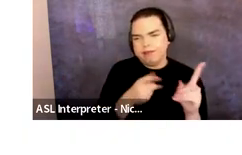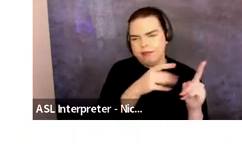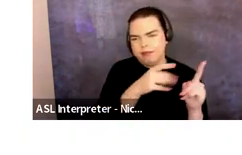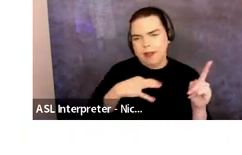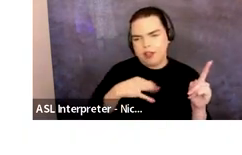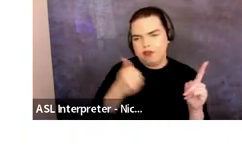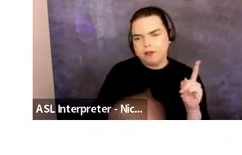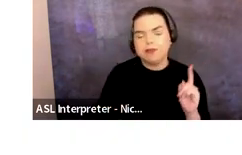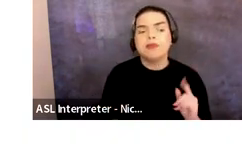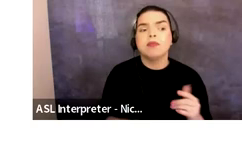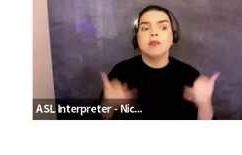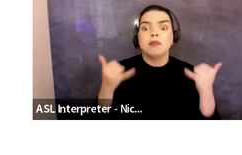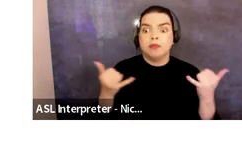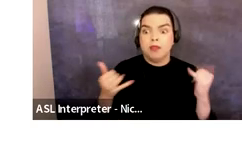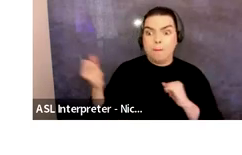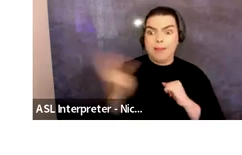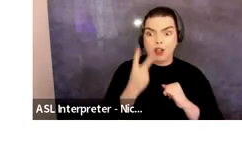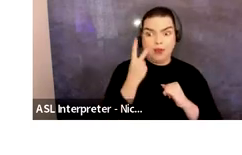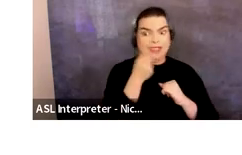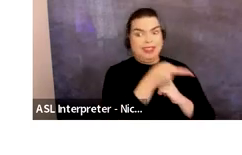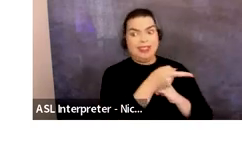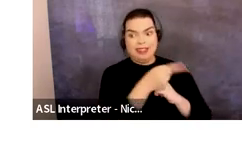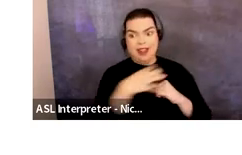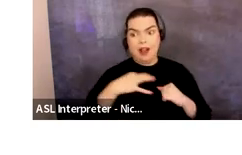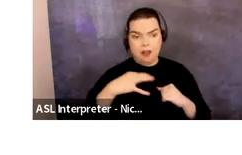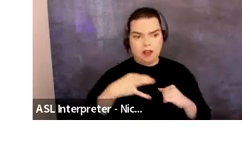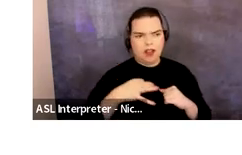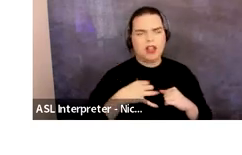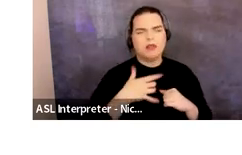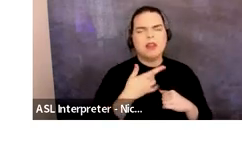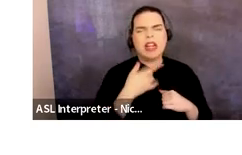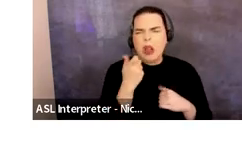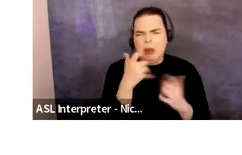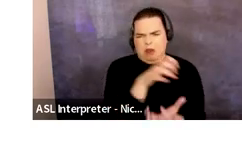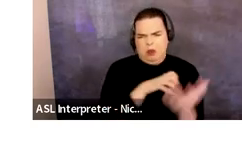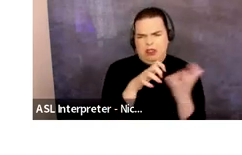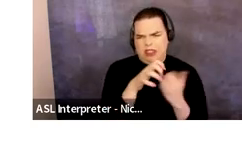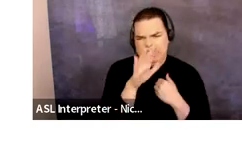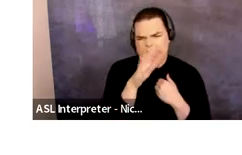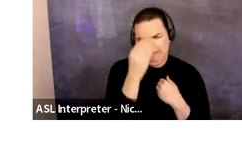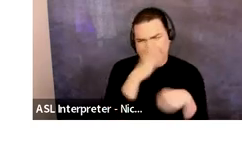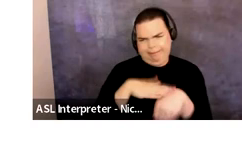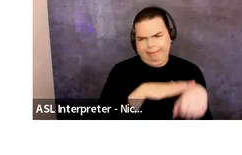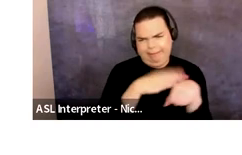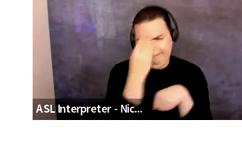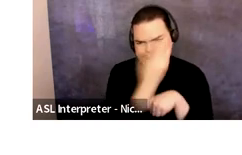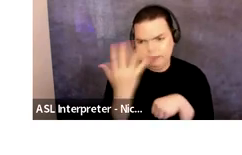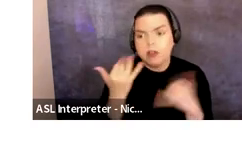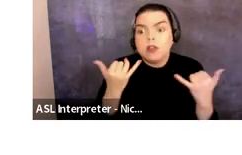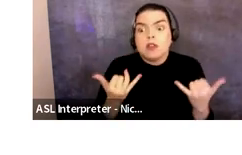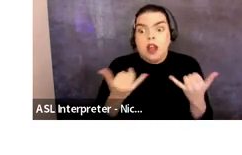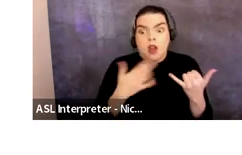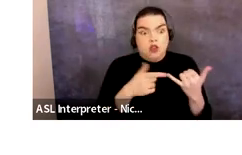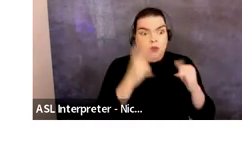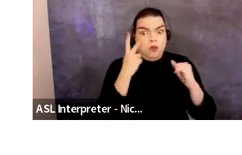When you're returning to your application there's it takes you to a kind of confusing page. So once you sign in it will take you to a